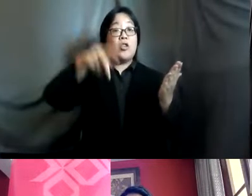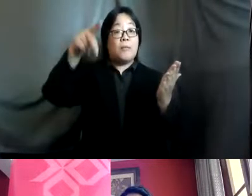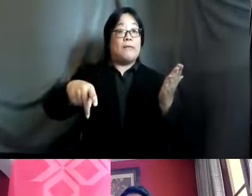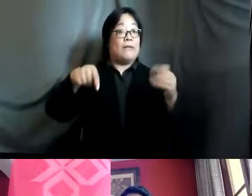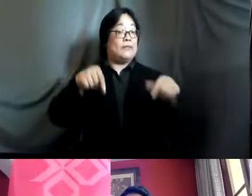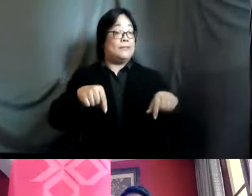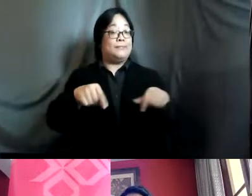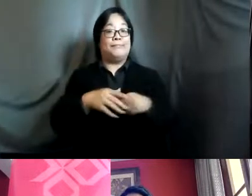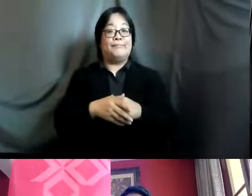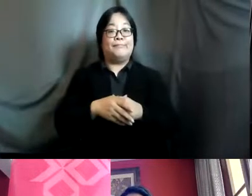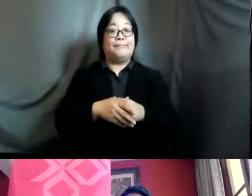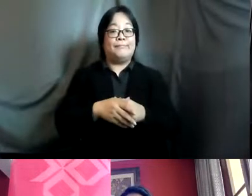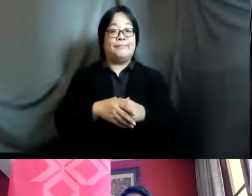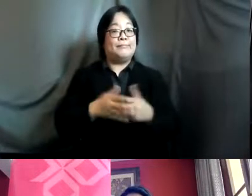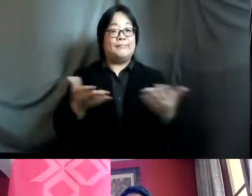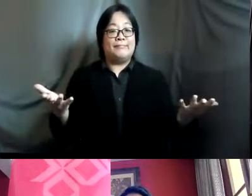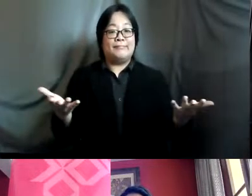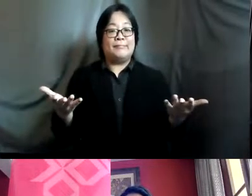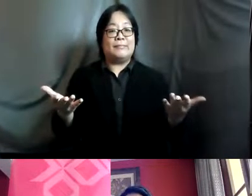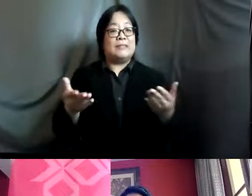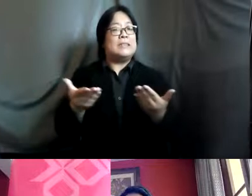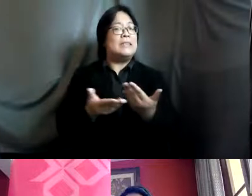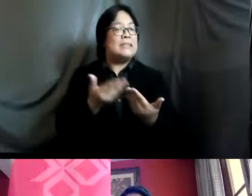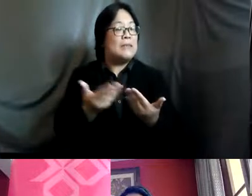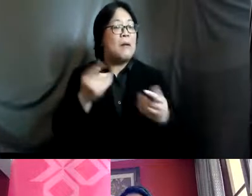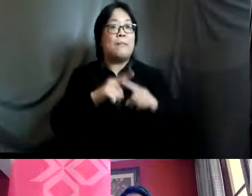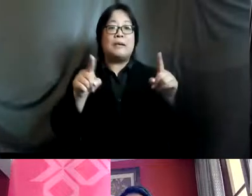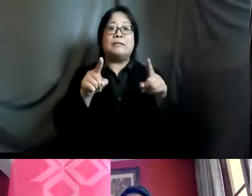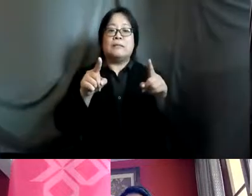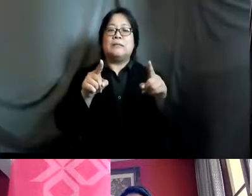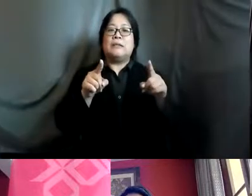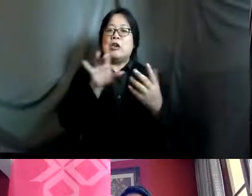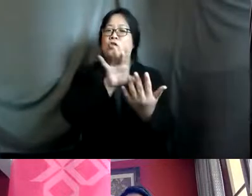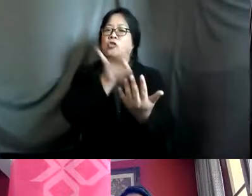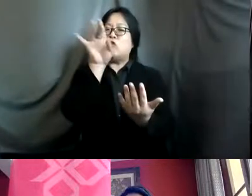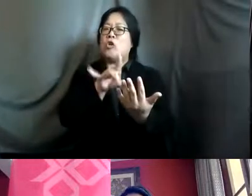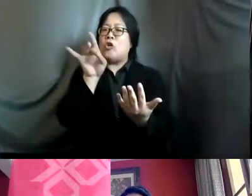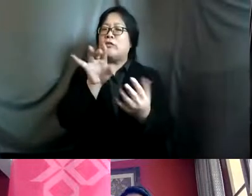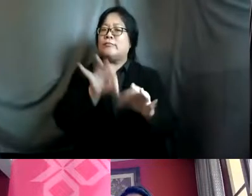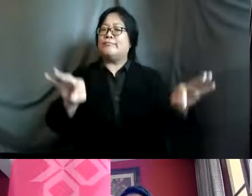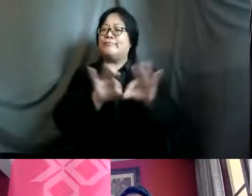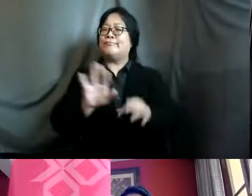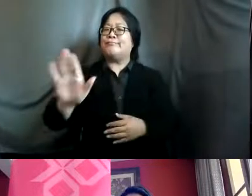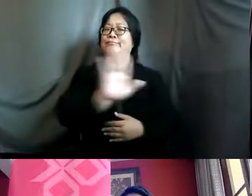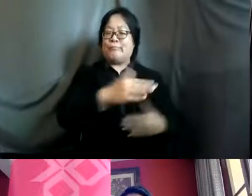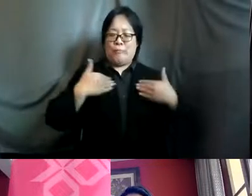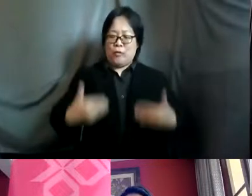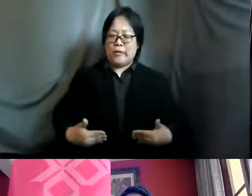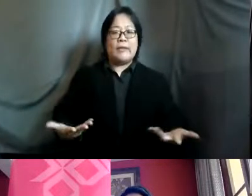the rights to make simple but extremely consequential choices about their own bodies about sex